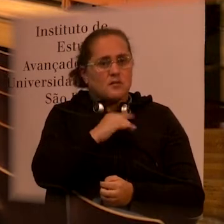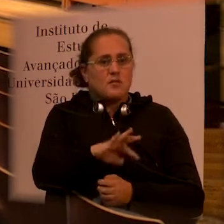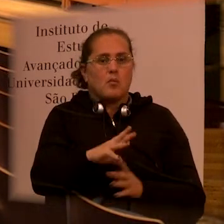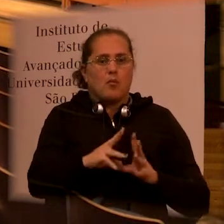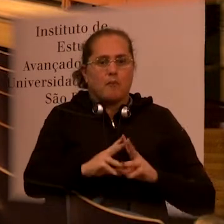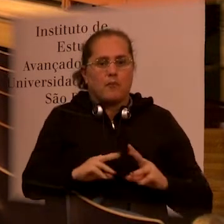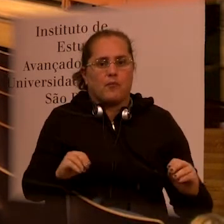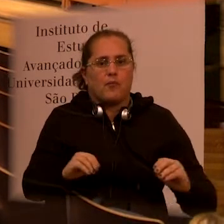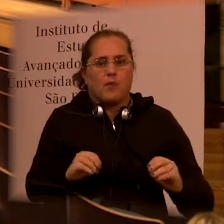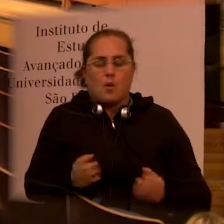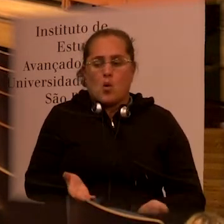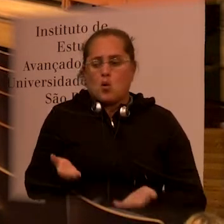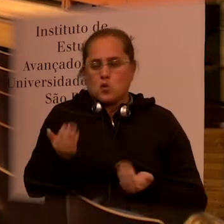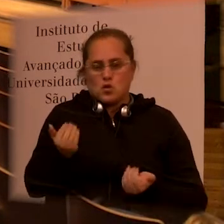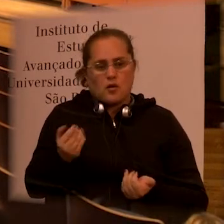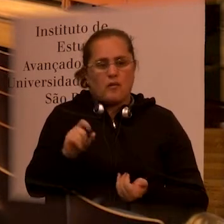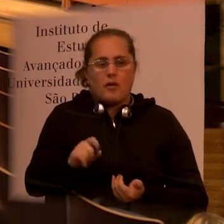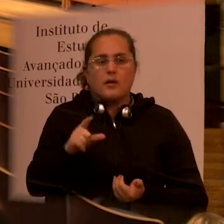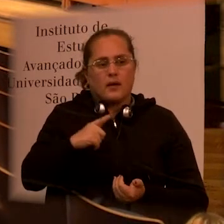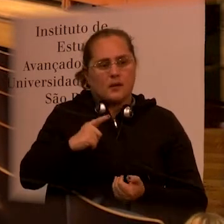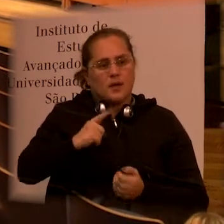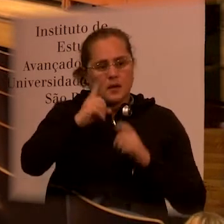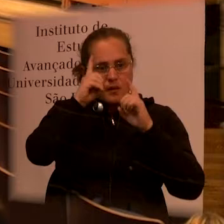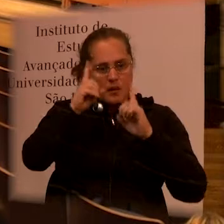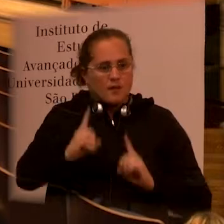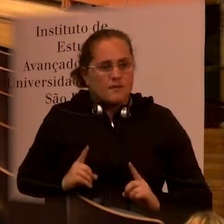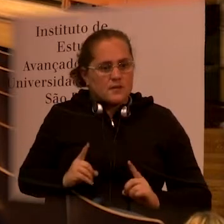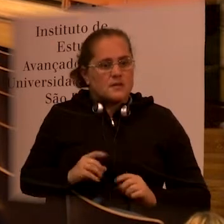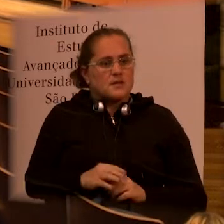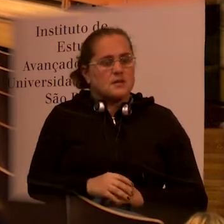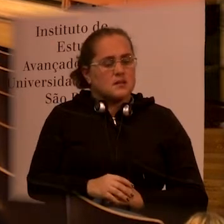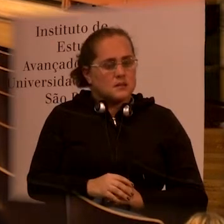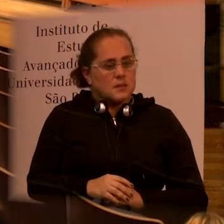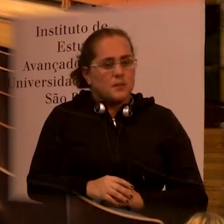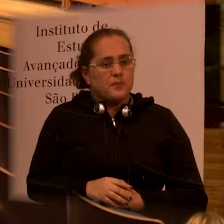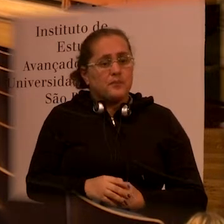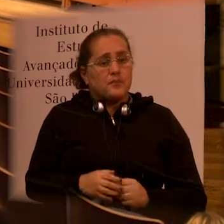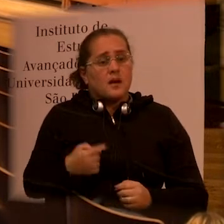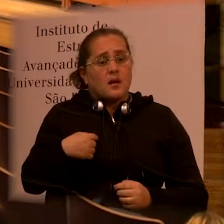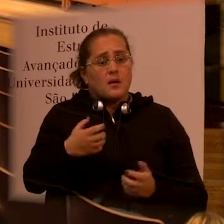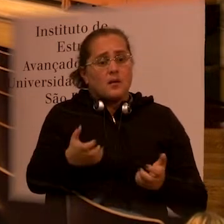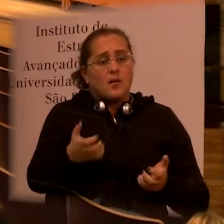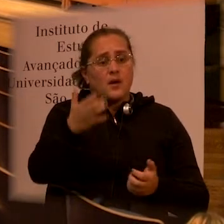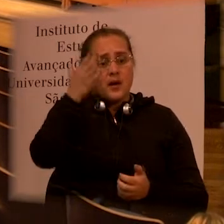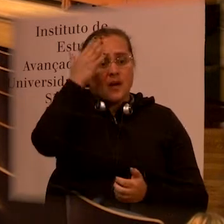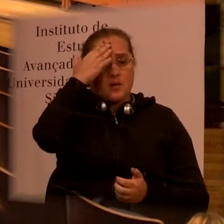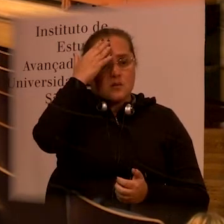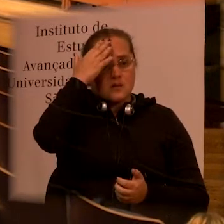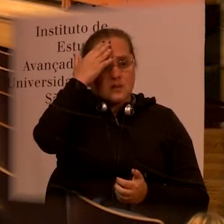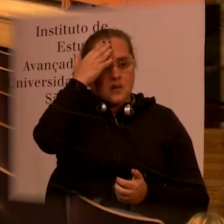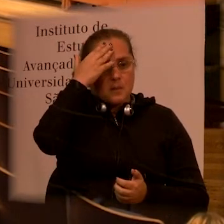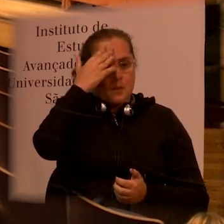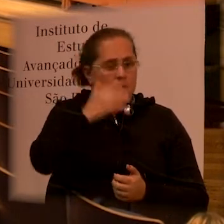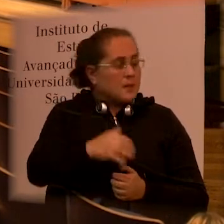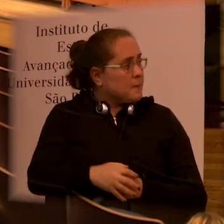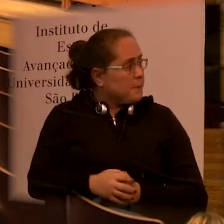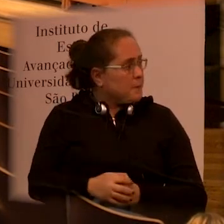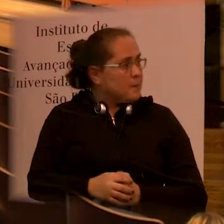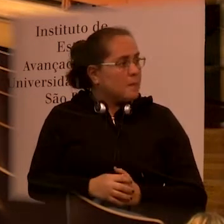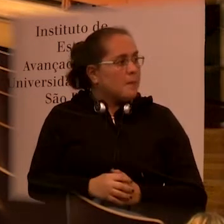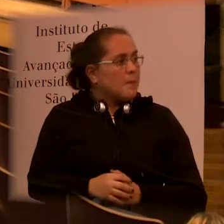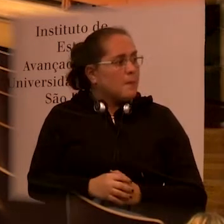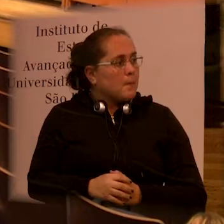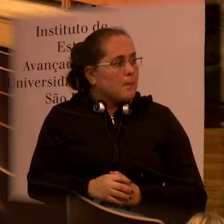children or youngsters with some sort of disability. And I'd like to know if in your studies there is any kind of